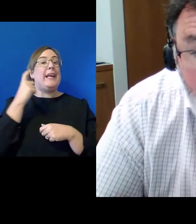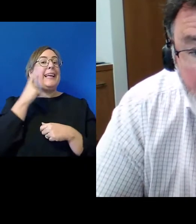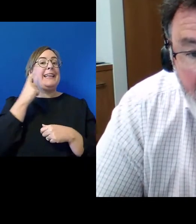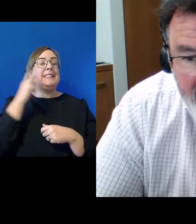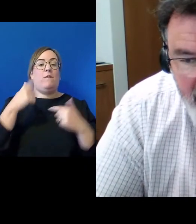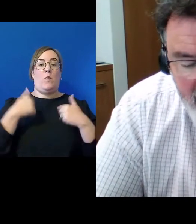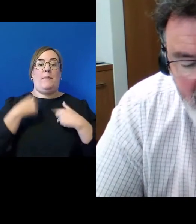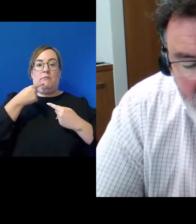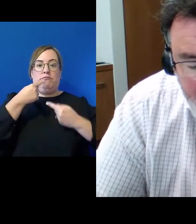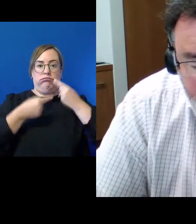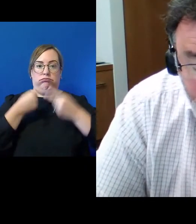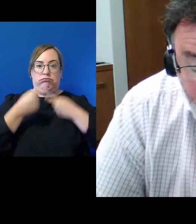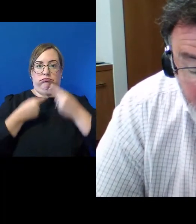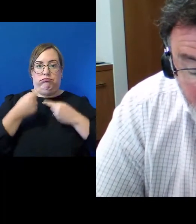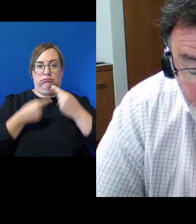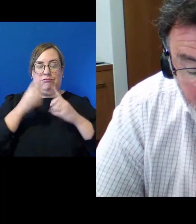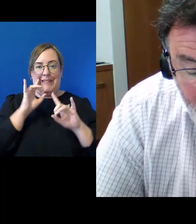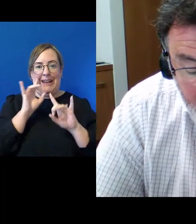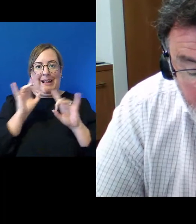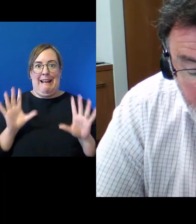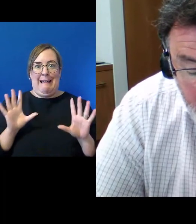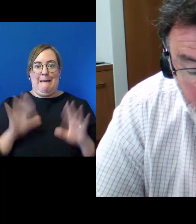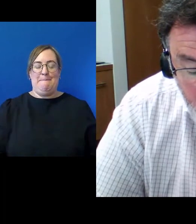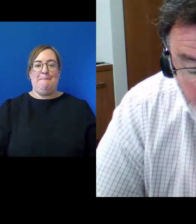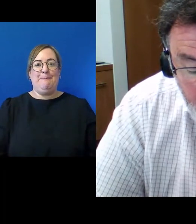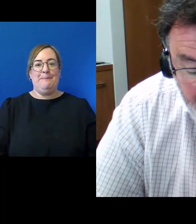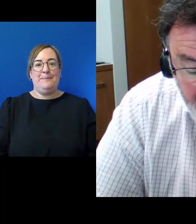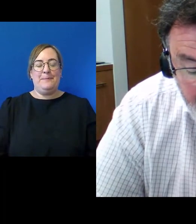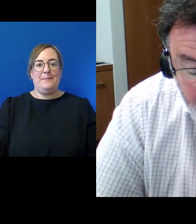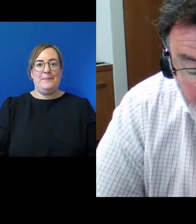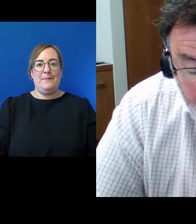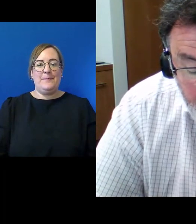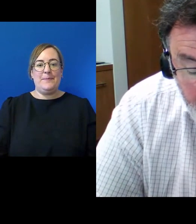and probably clearer if I just read this to you.